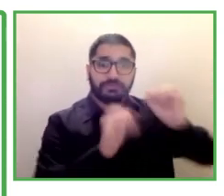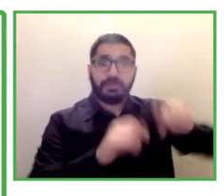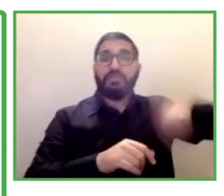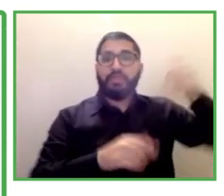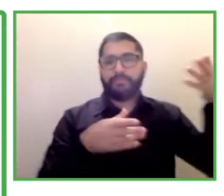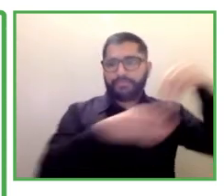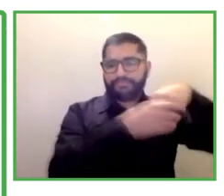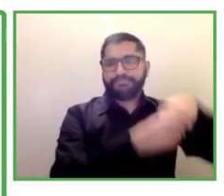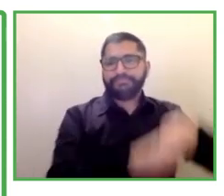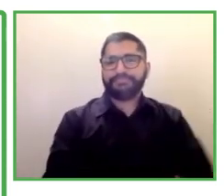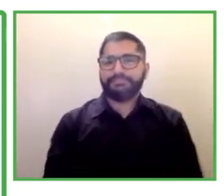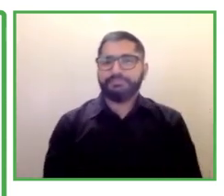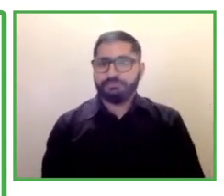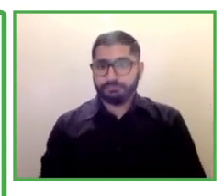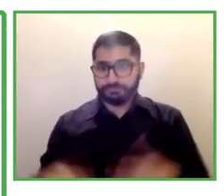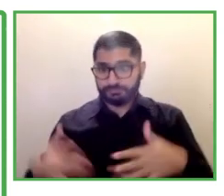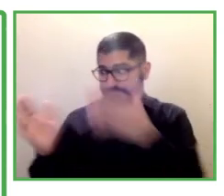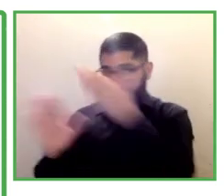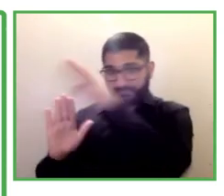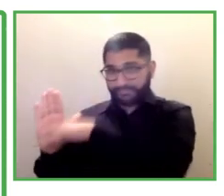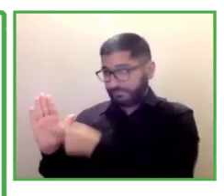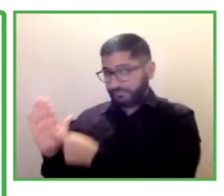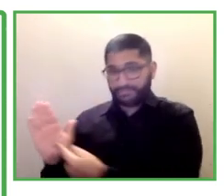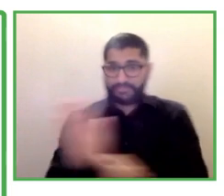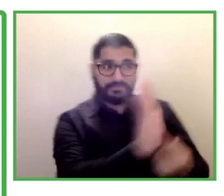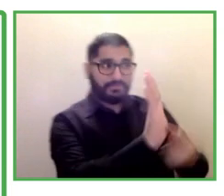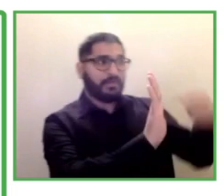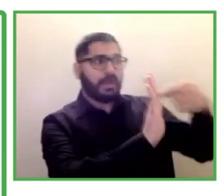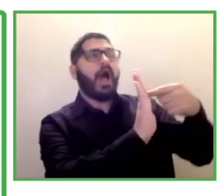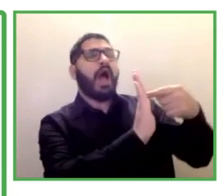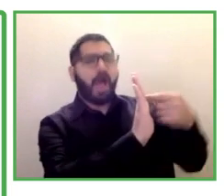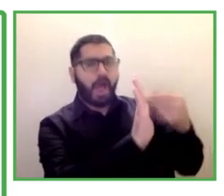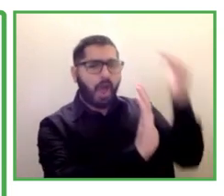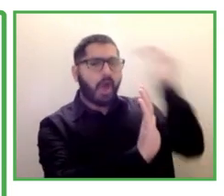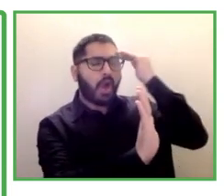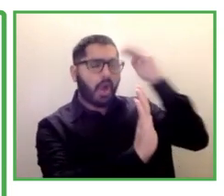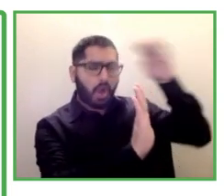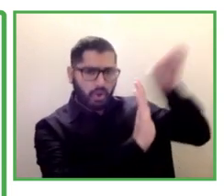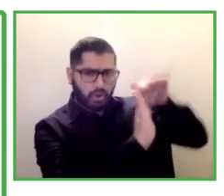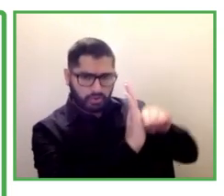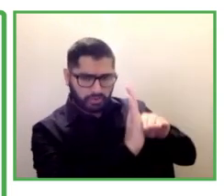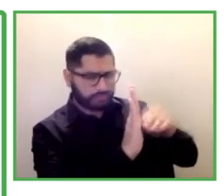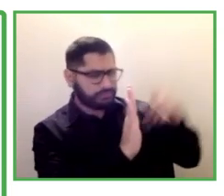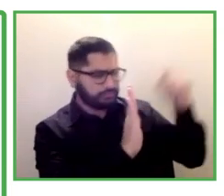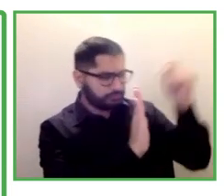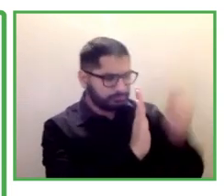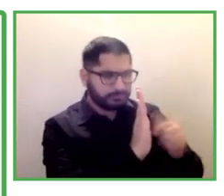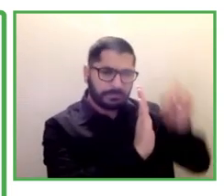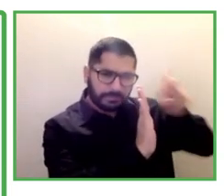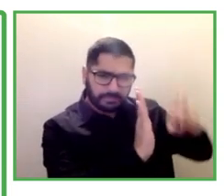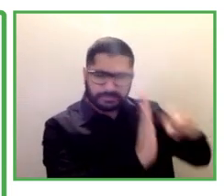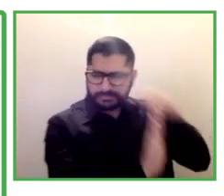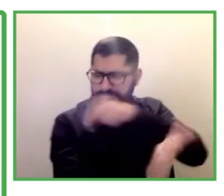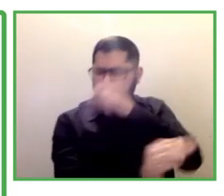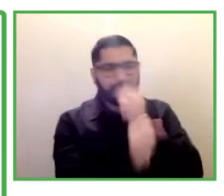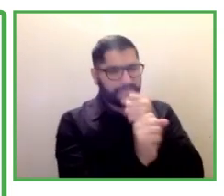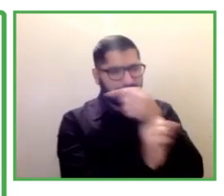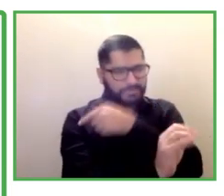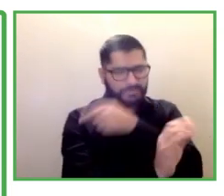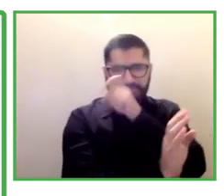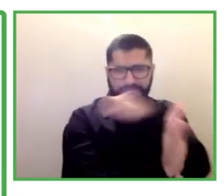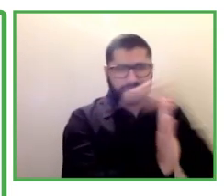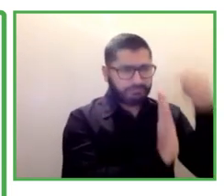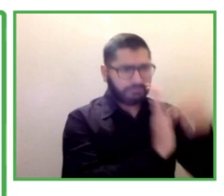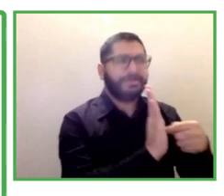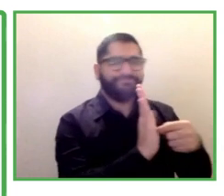businesses these organizations will then interview all shortlisted candidates um and directly employ their preferred candidate